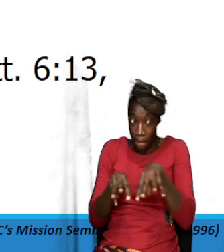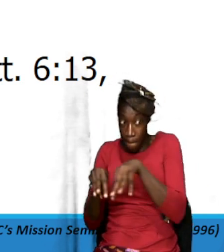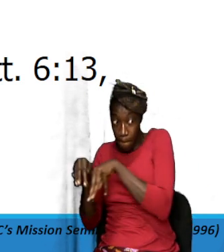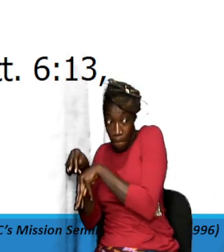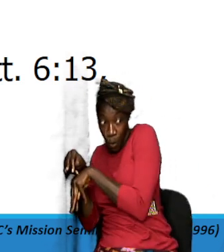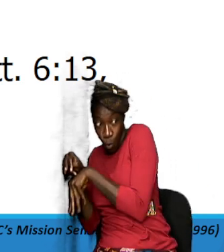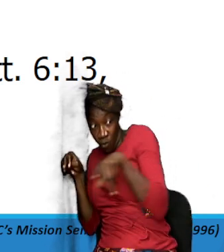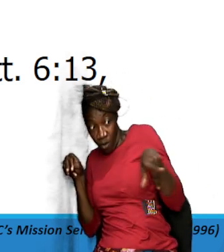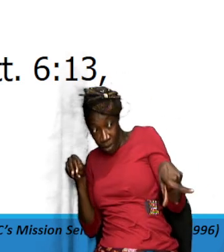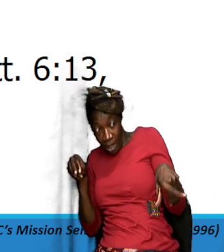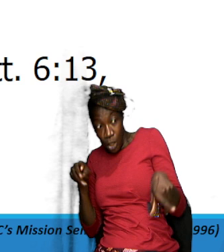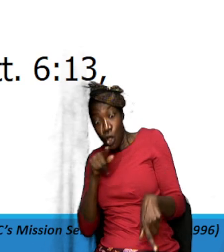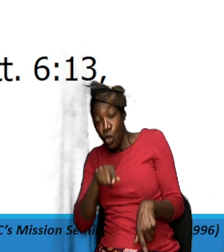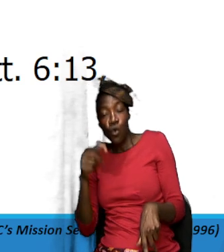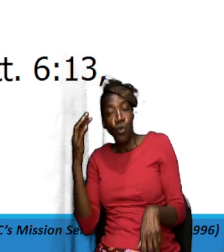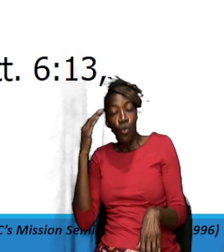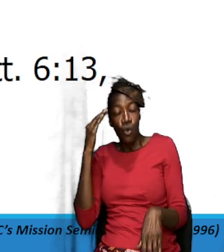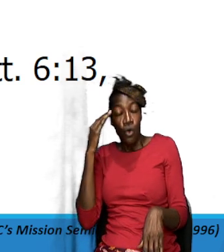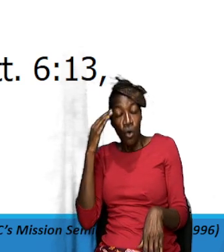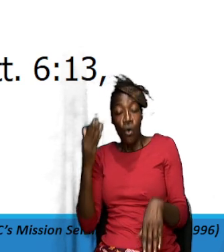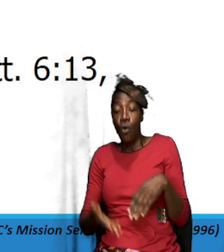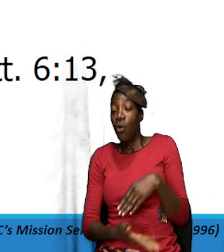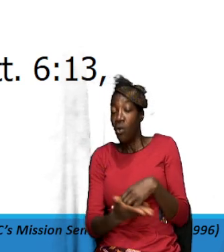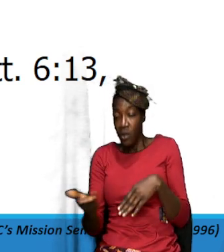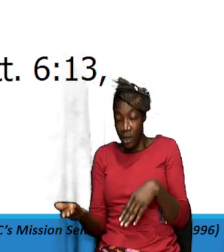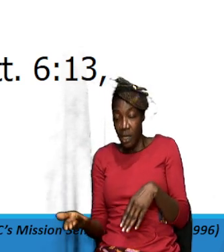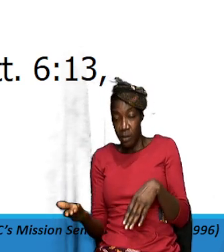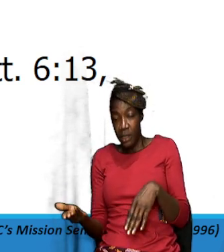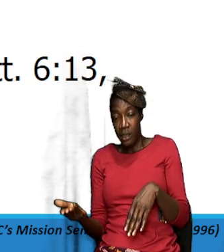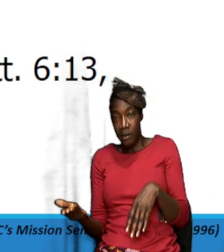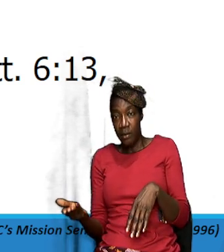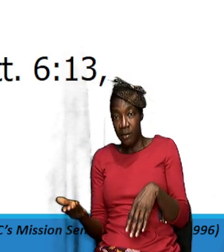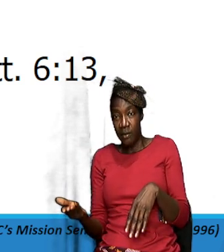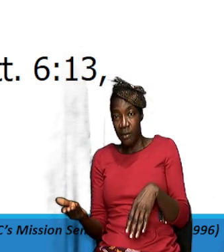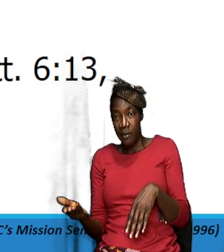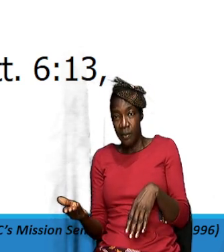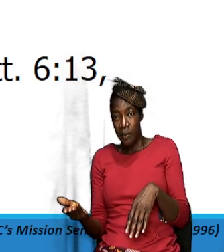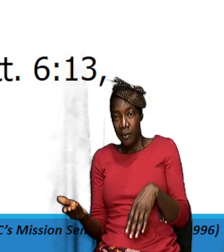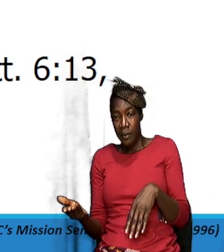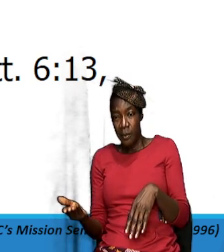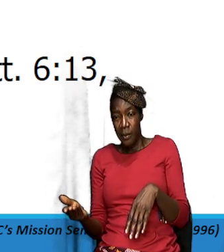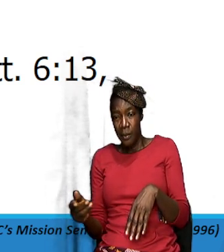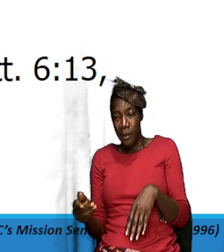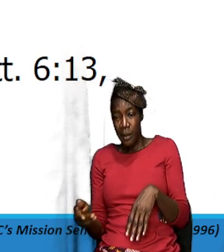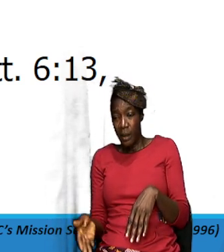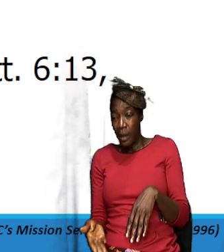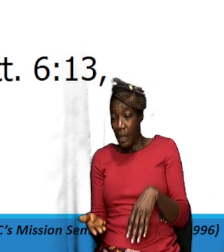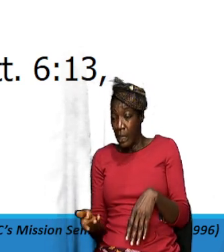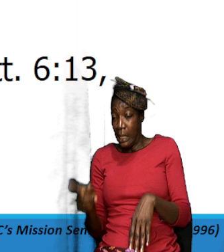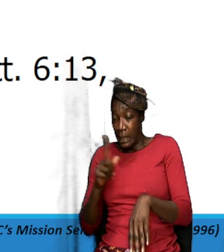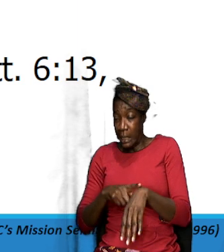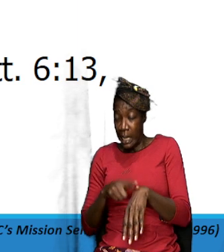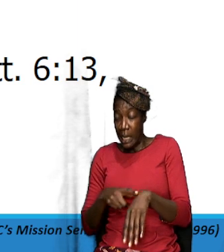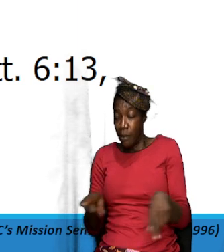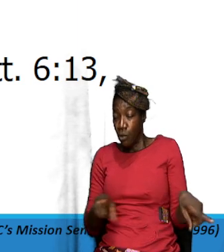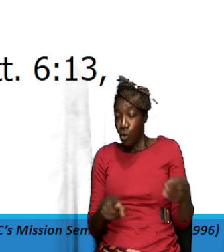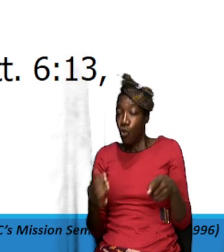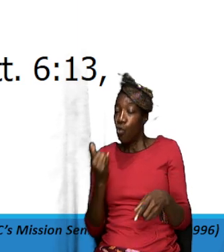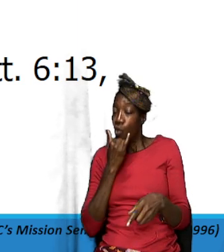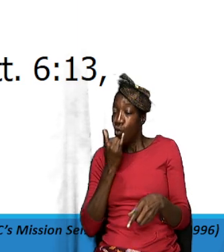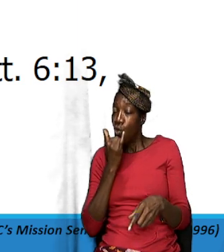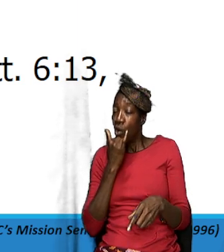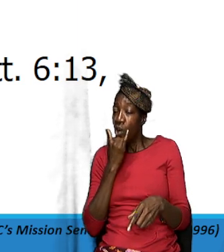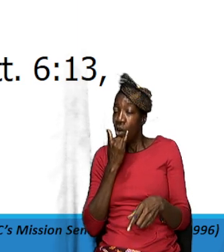if you know that there is a tendency for you to do wrong when you are